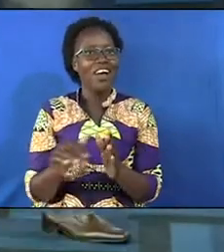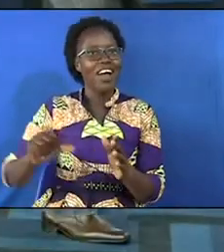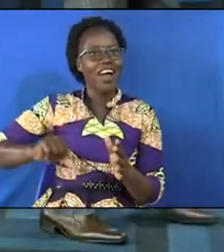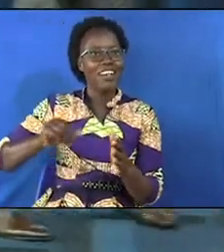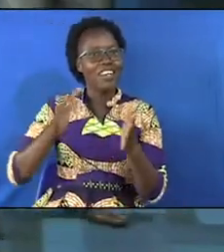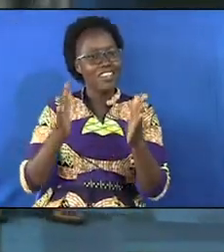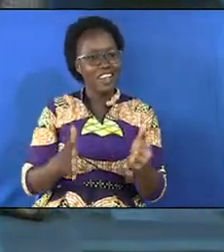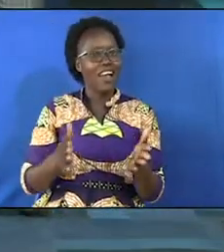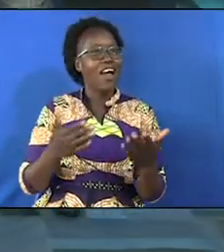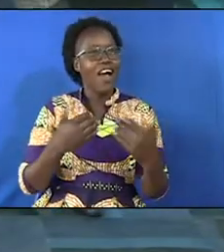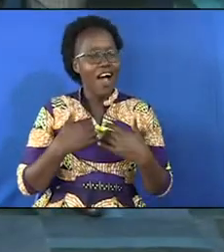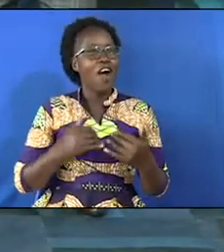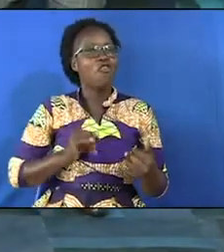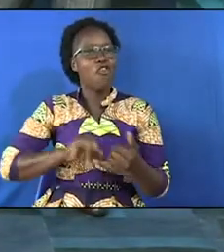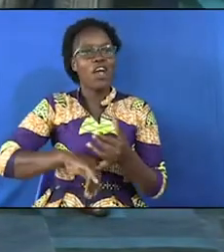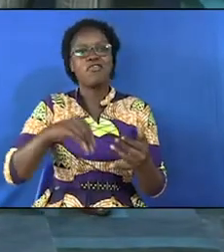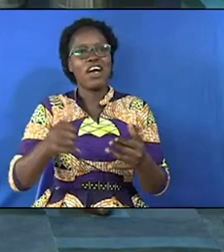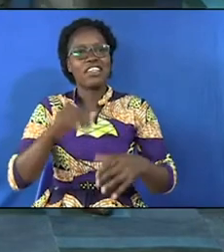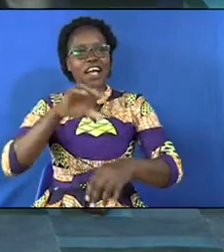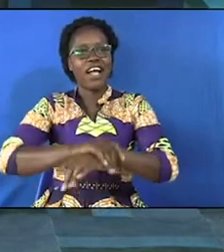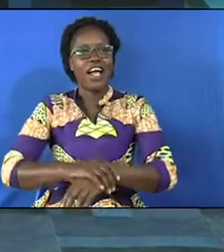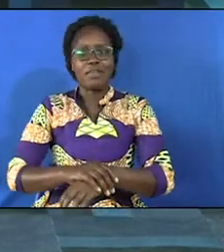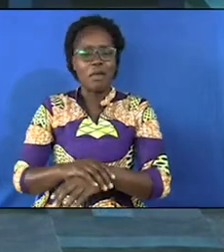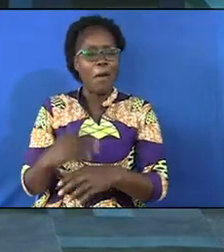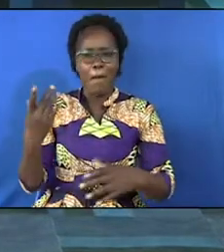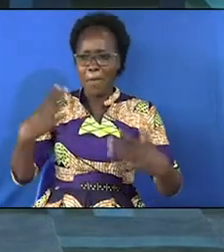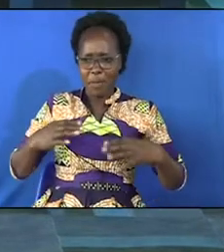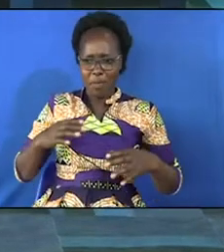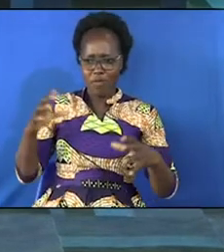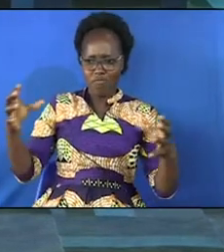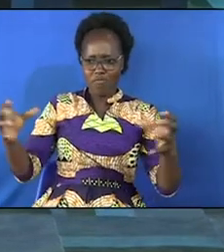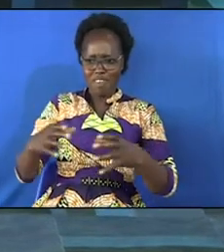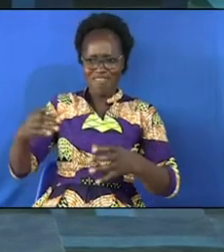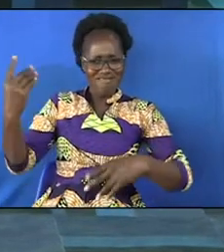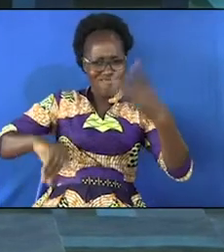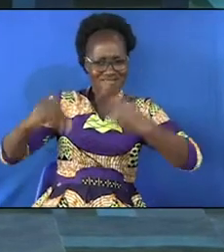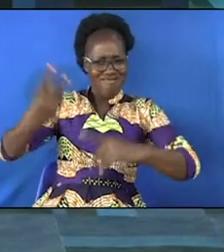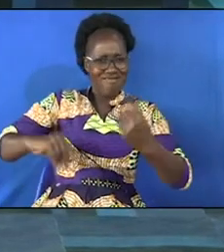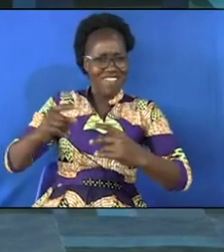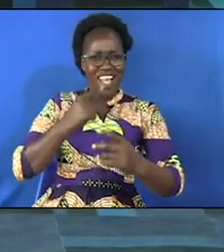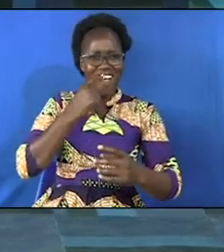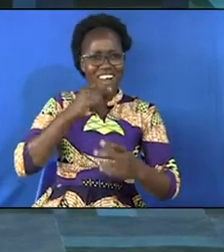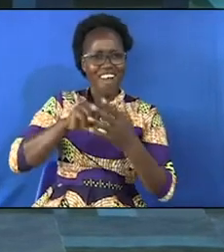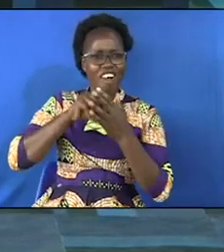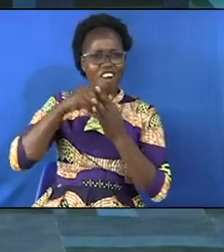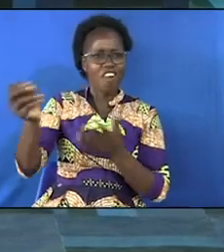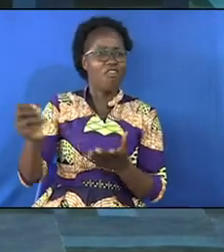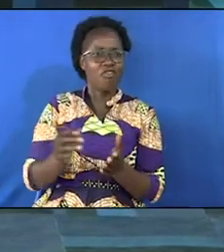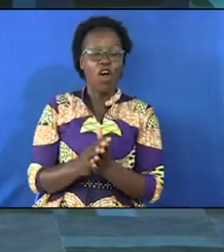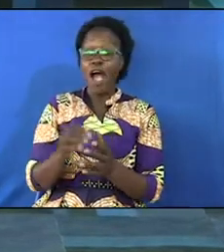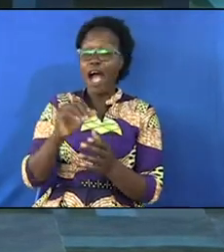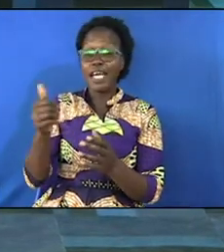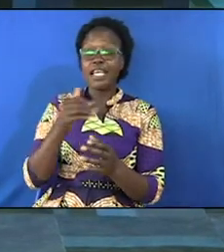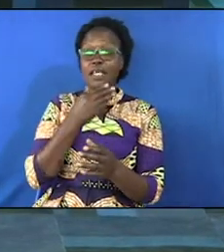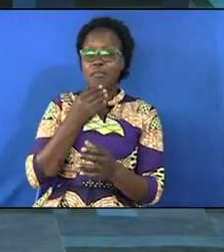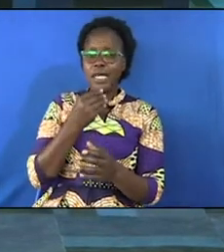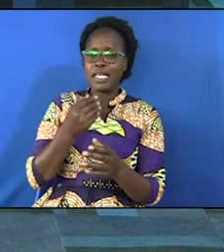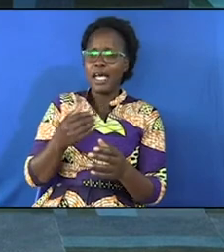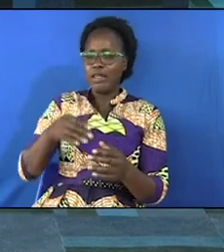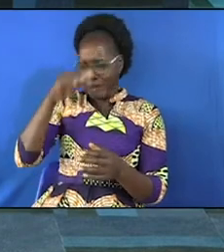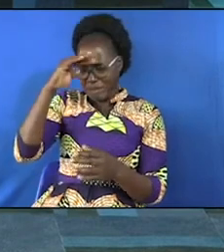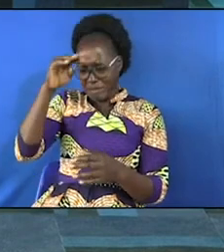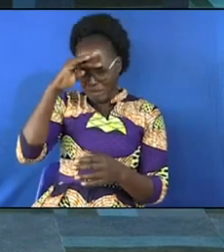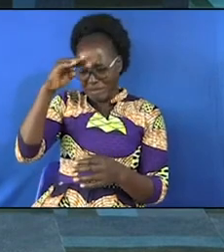on friday he goes drinking and then he comes in the morning when people are always singing hallelujah